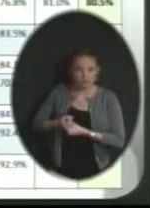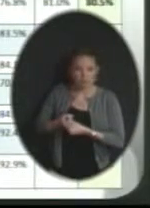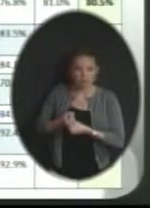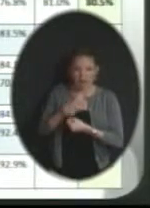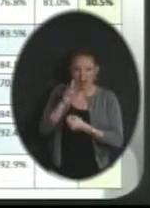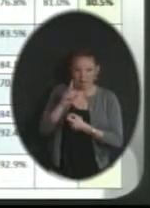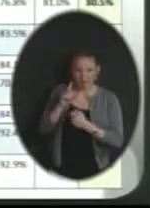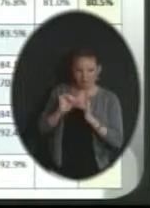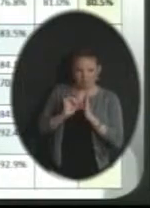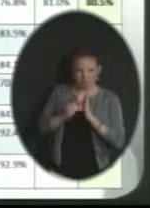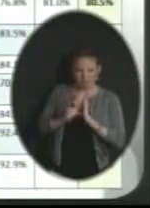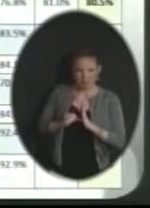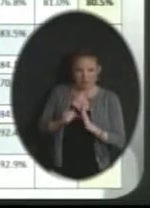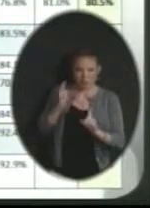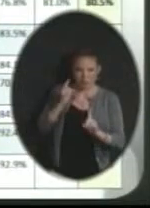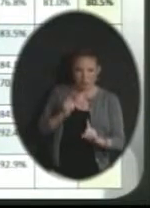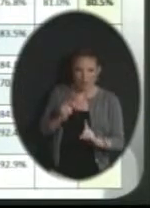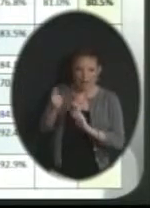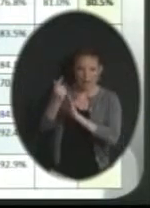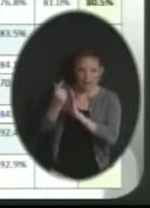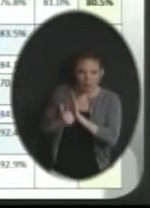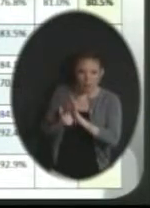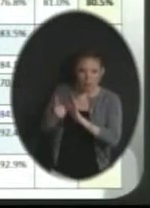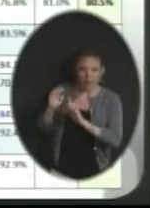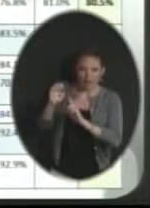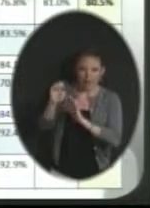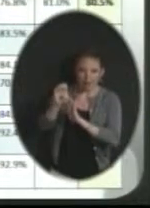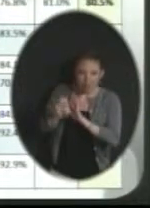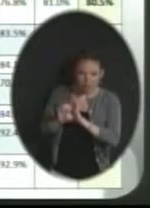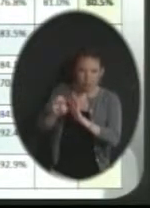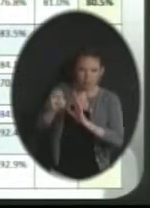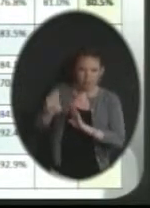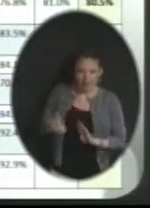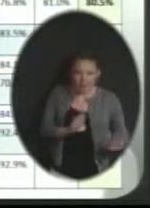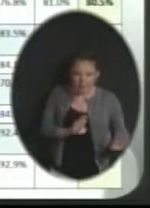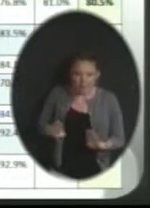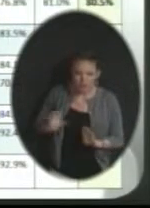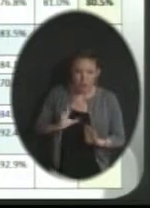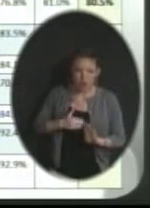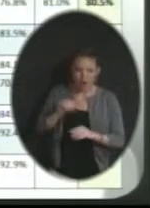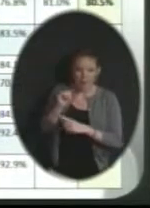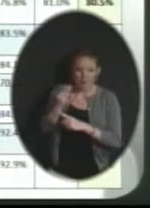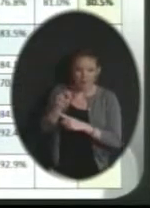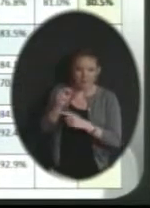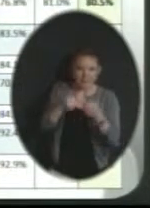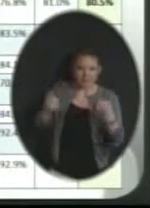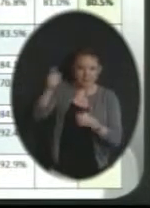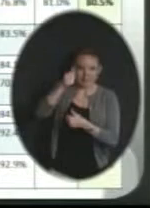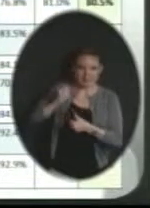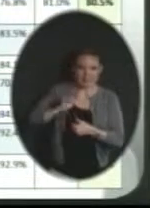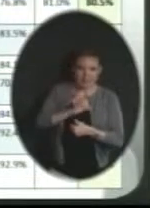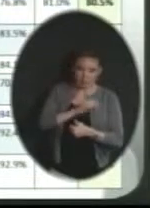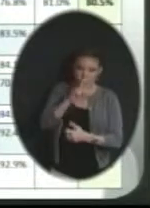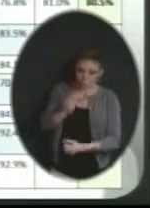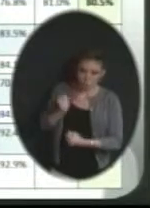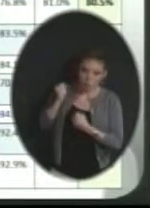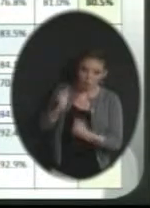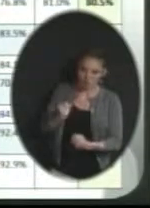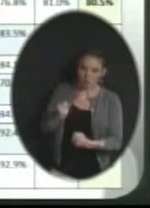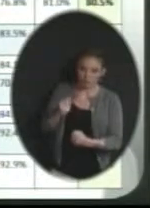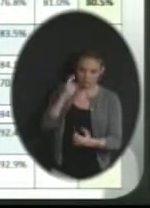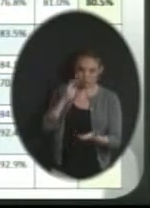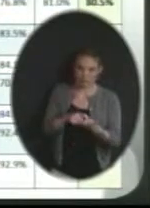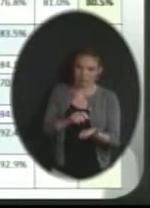highlight just a couple. The legal ethical behaviors of our administrative staff is very strong, and our staff